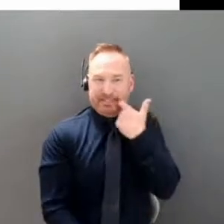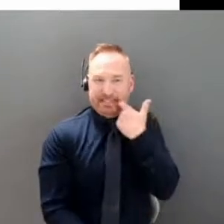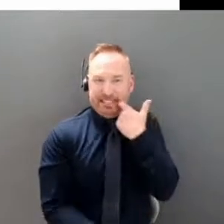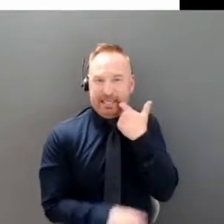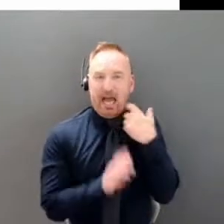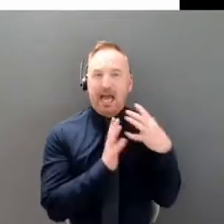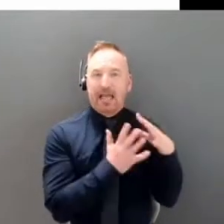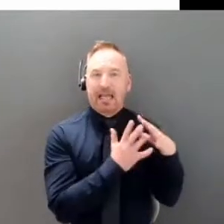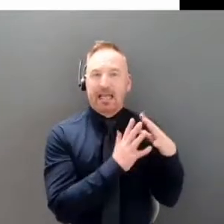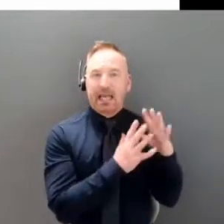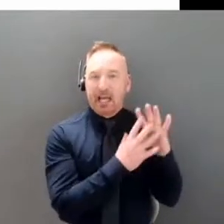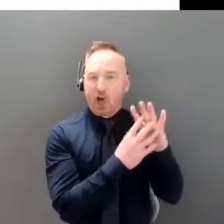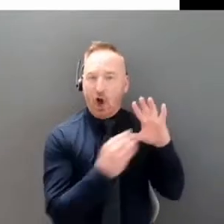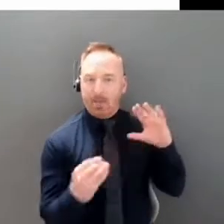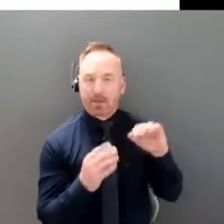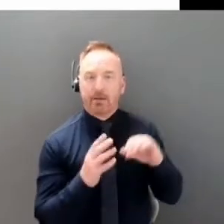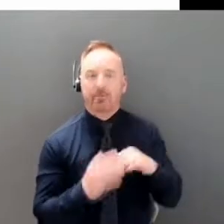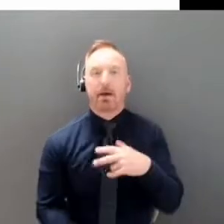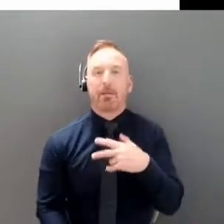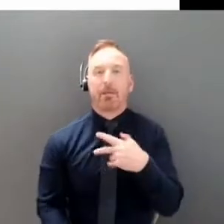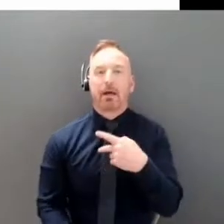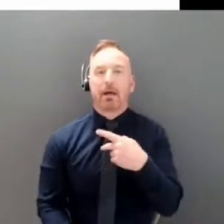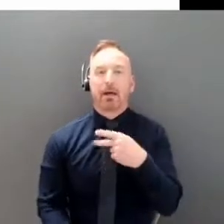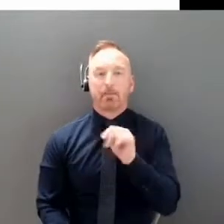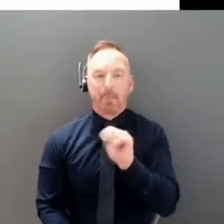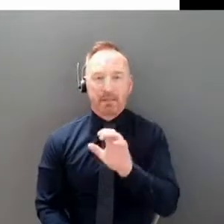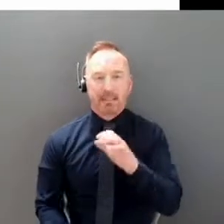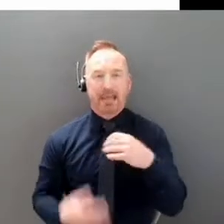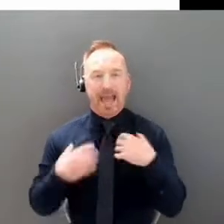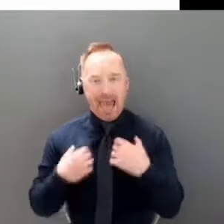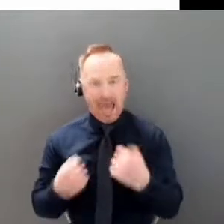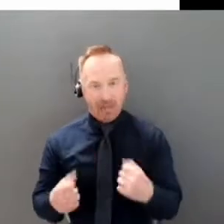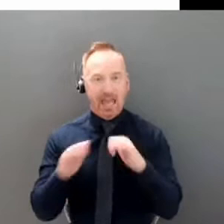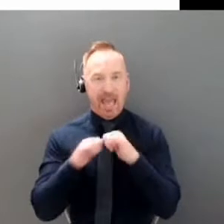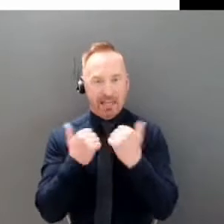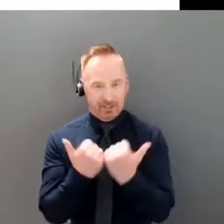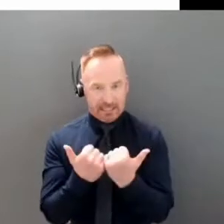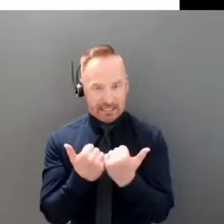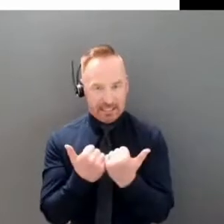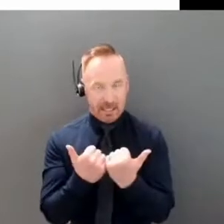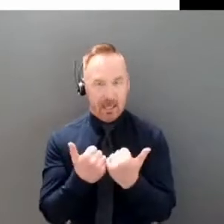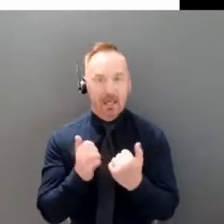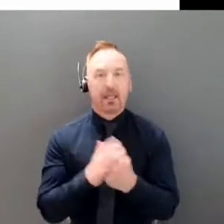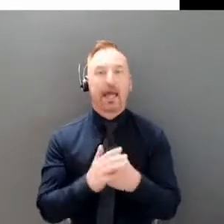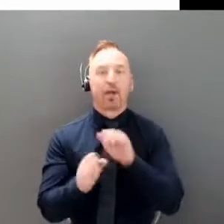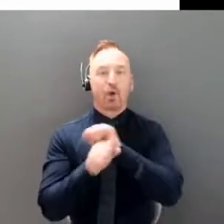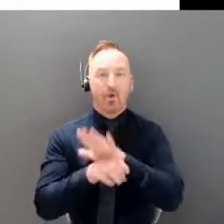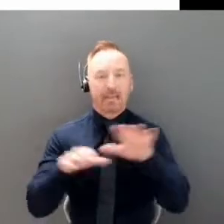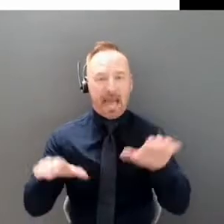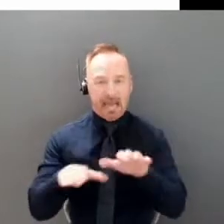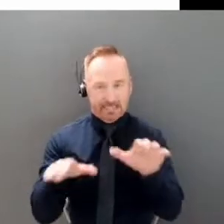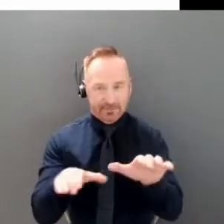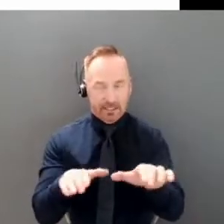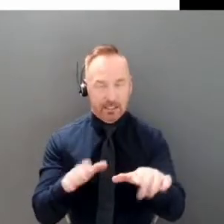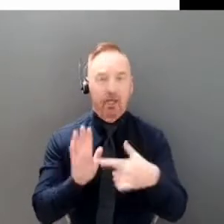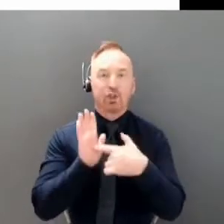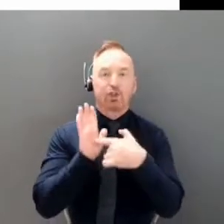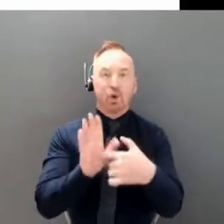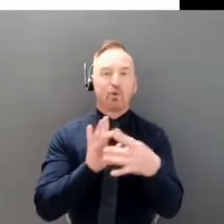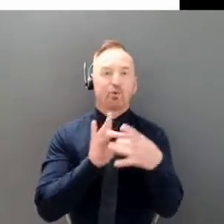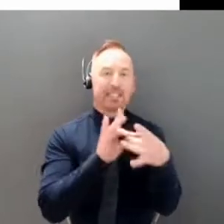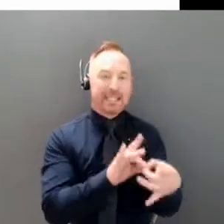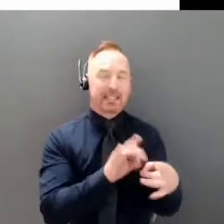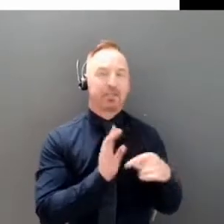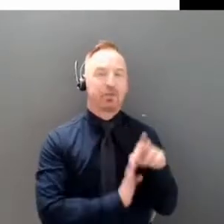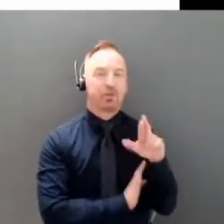the public health agency COVID activity map shows active, current active cases by a rate per 100,000